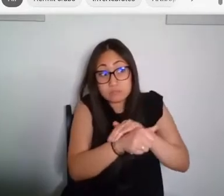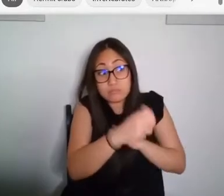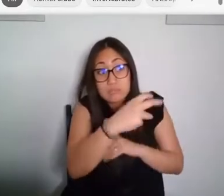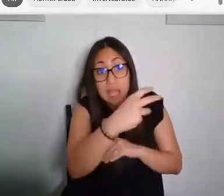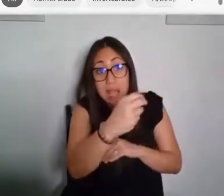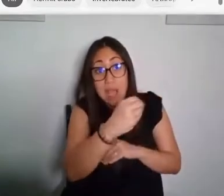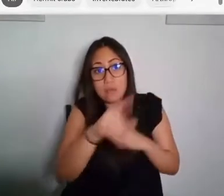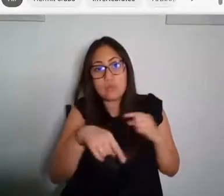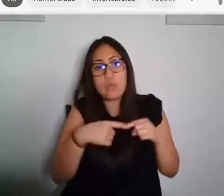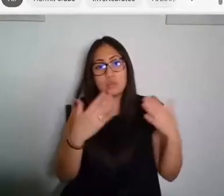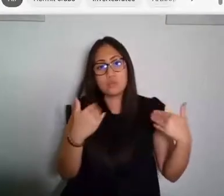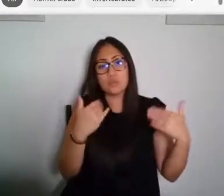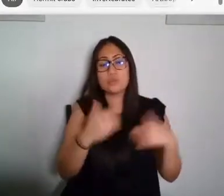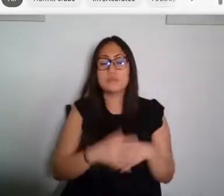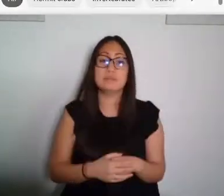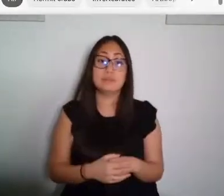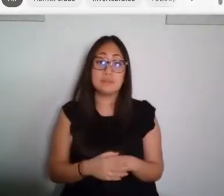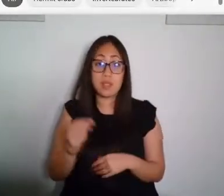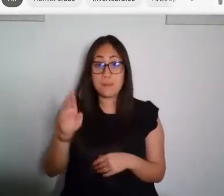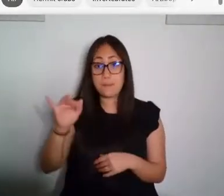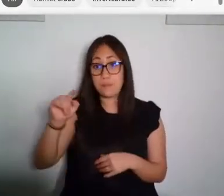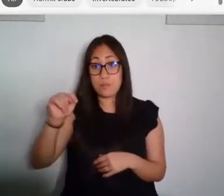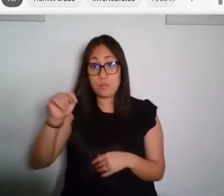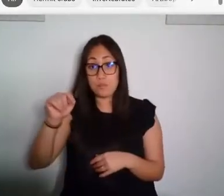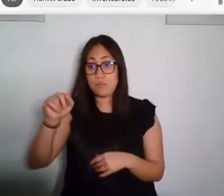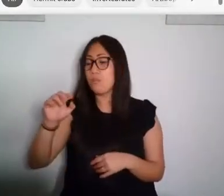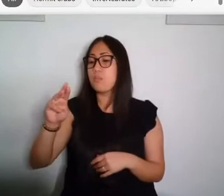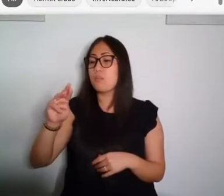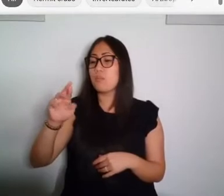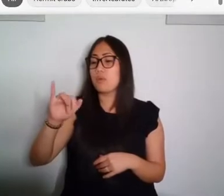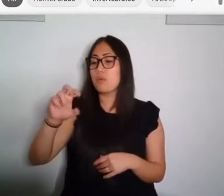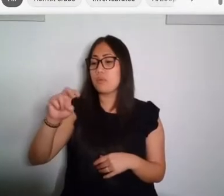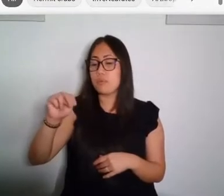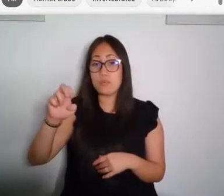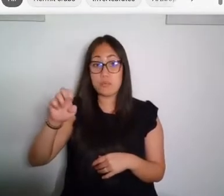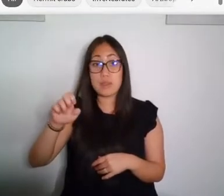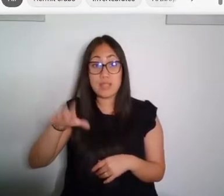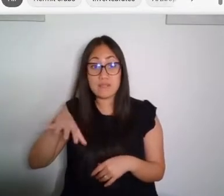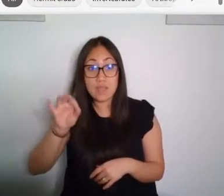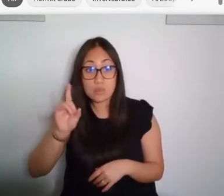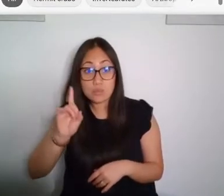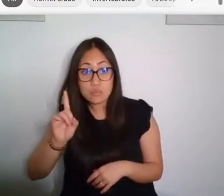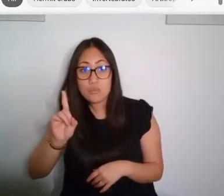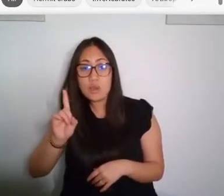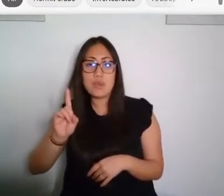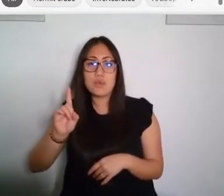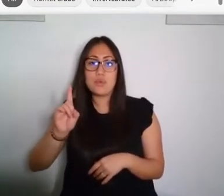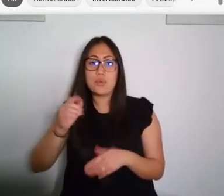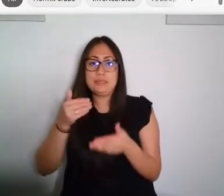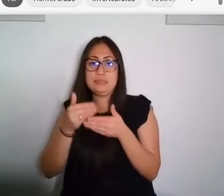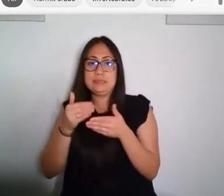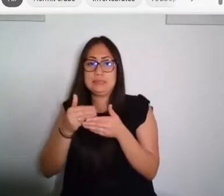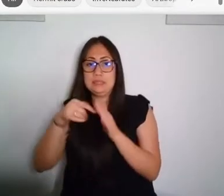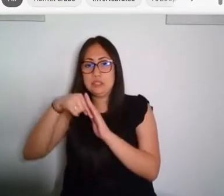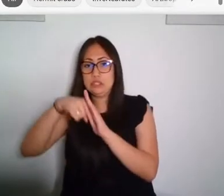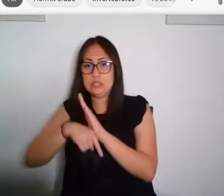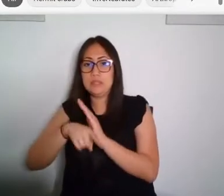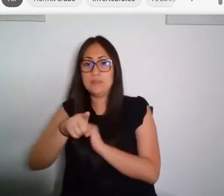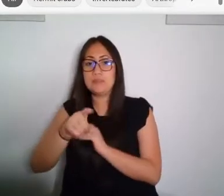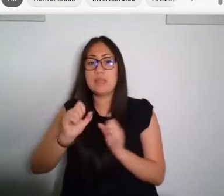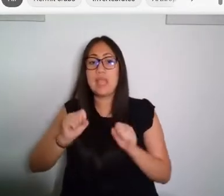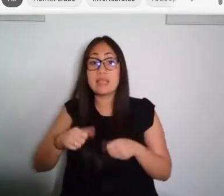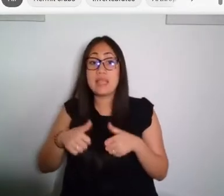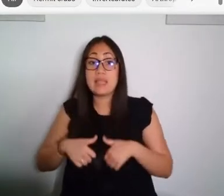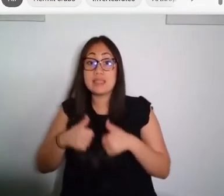Marine hermit crabs are usually found in reef communities or seagrass beds. But deeper water species can live along oceanic trenches